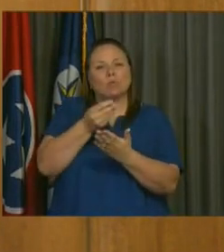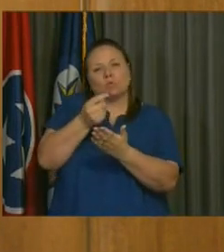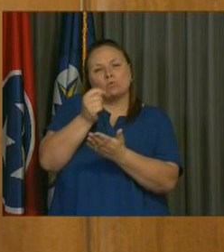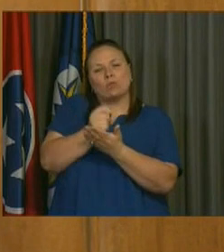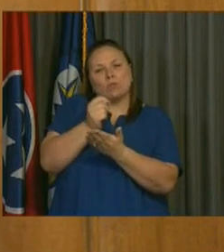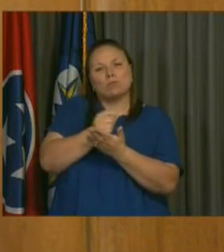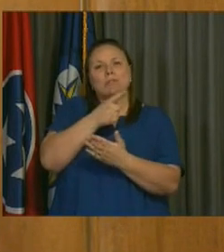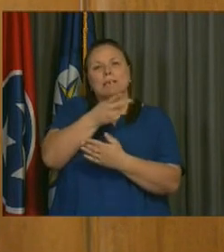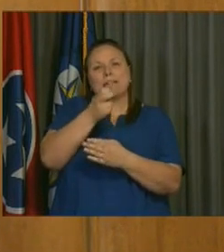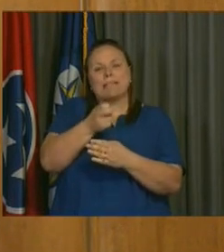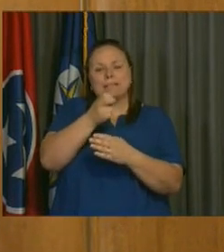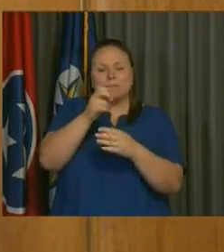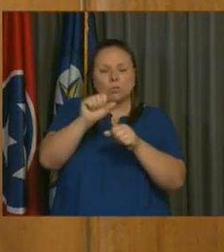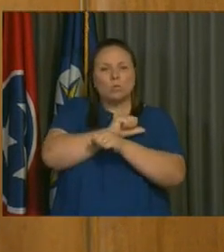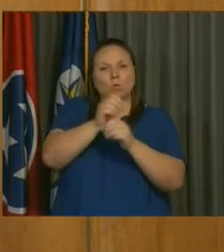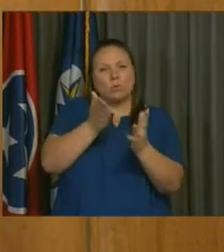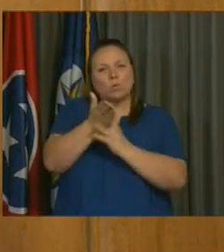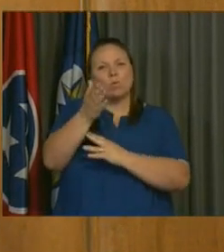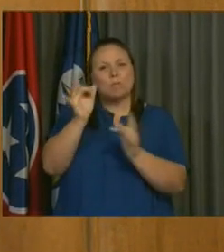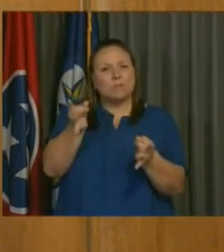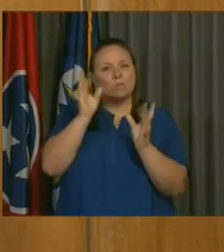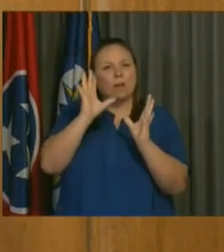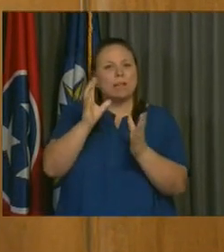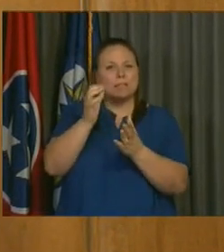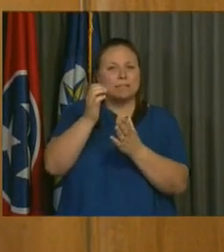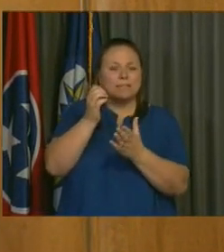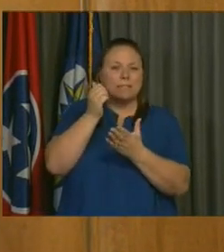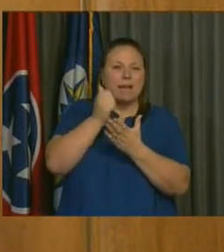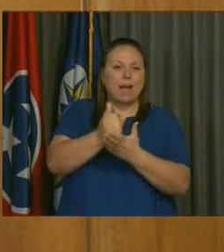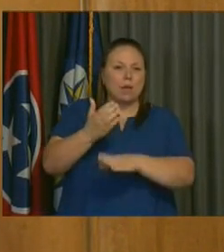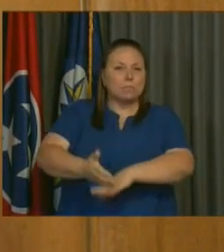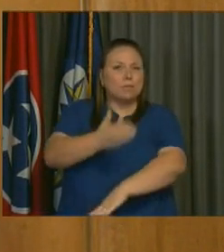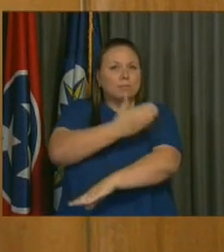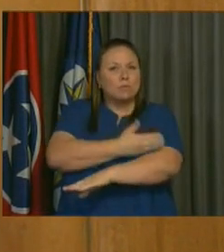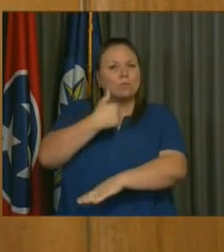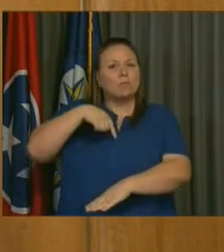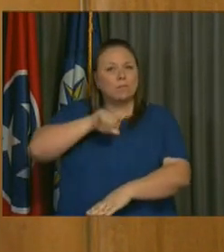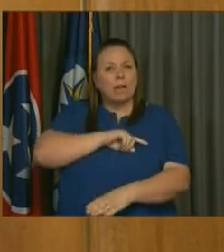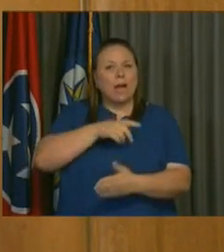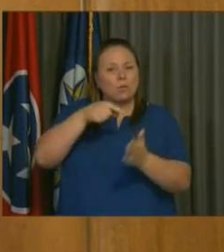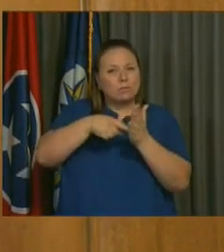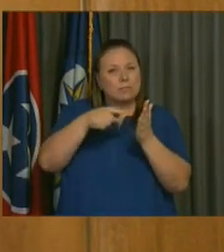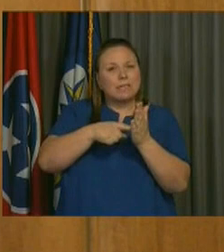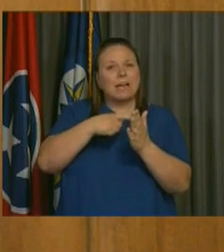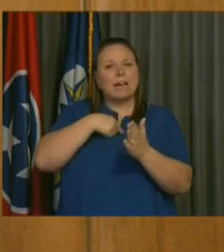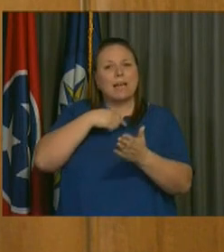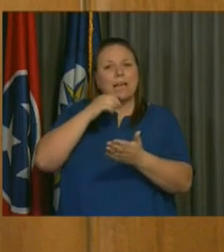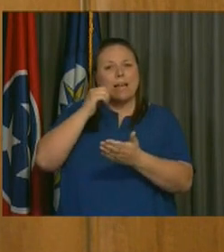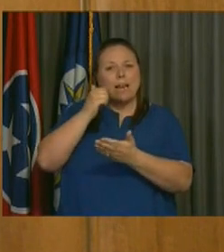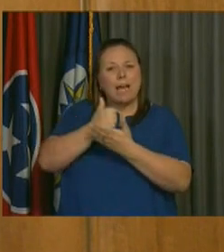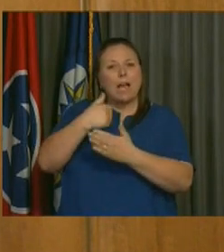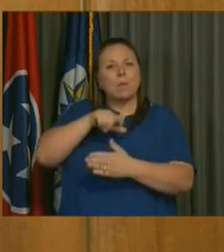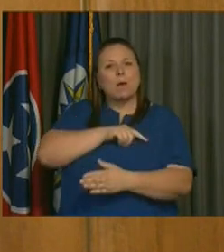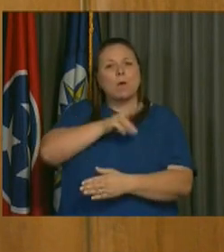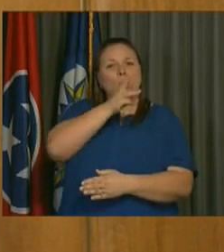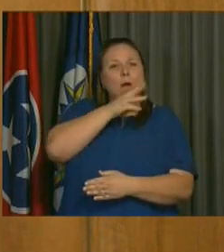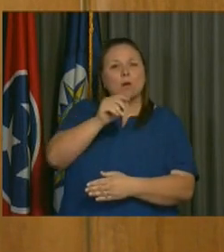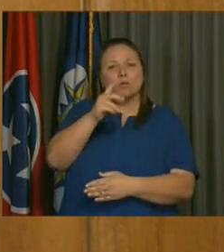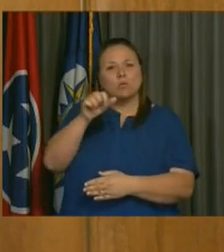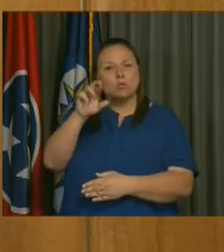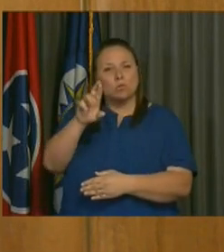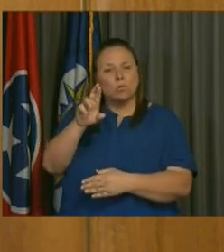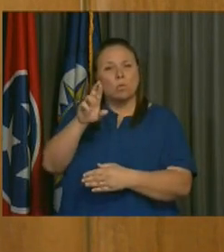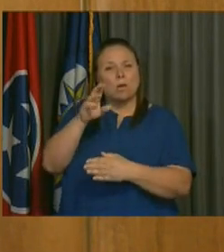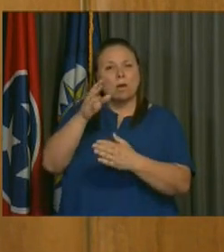hands through this crisis have improved the short-term positions of our debt and successfully placed our recent water and sewer bonds in the marketplace when